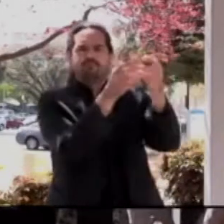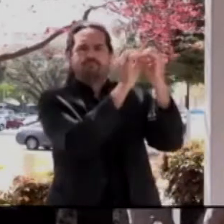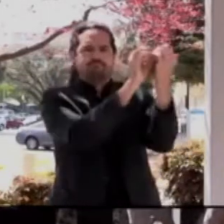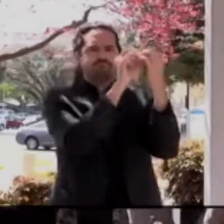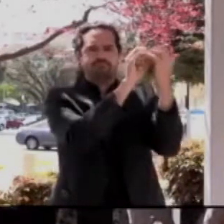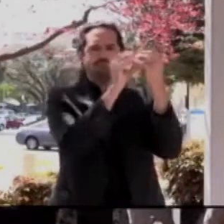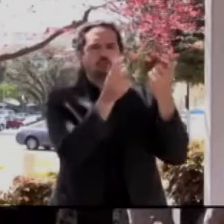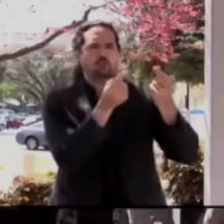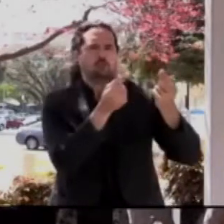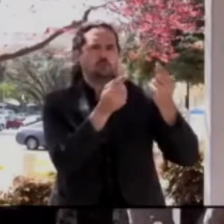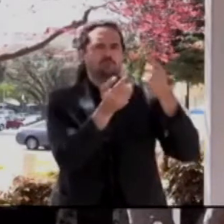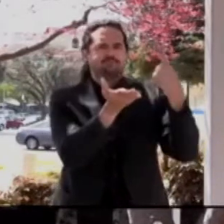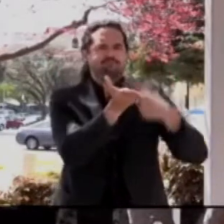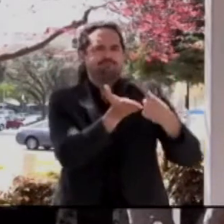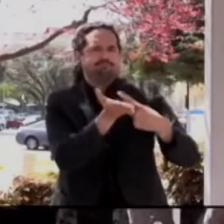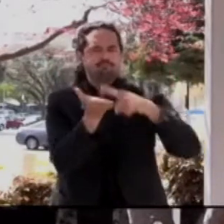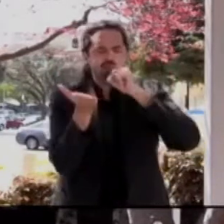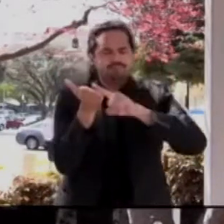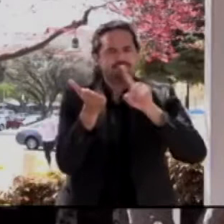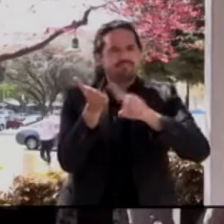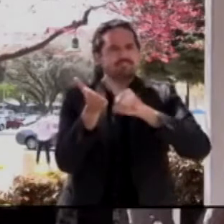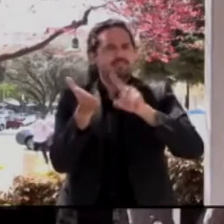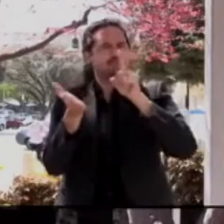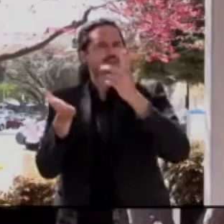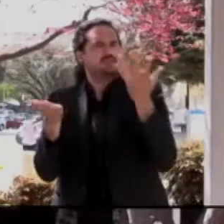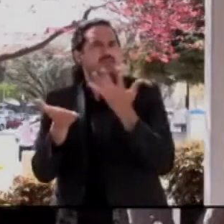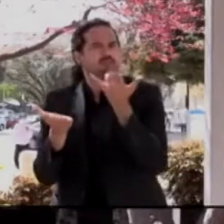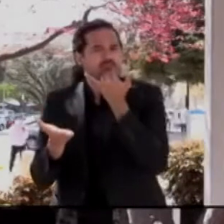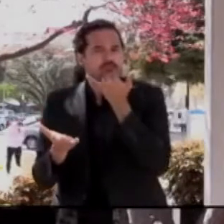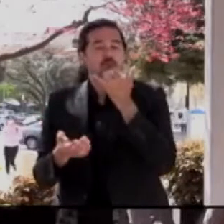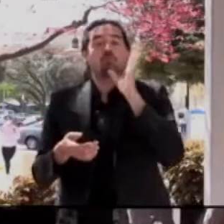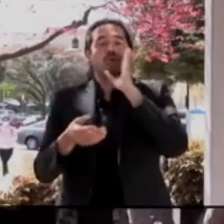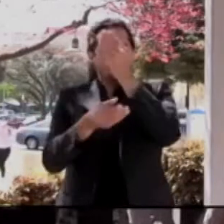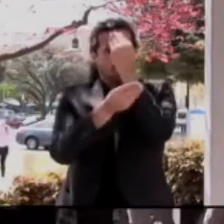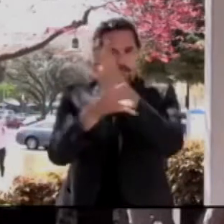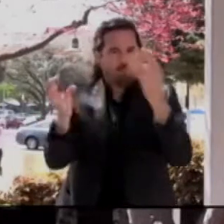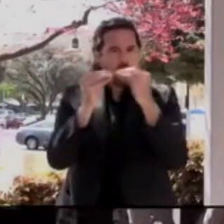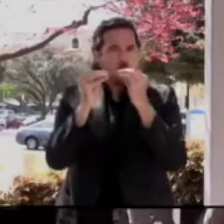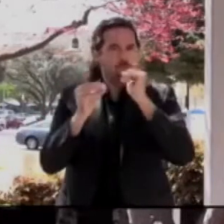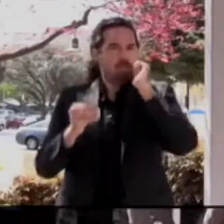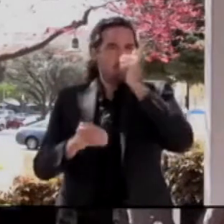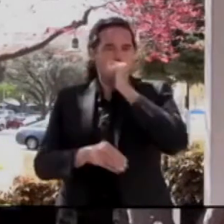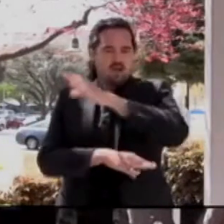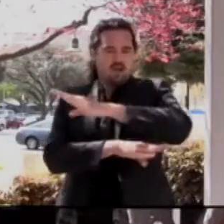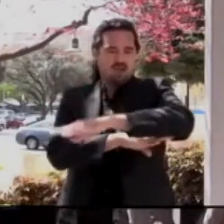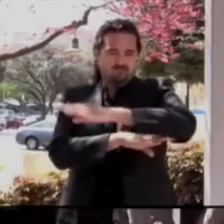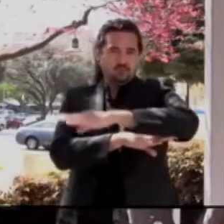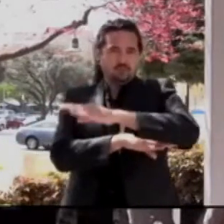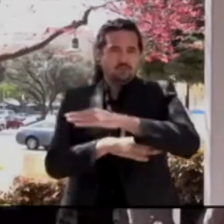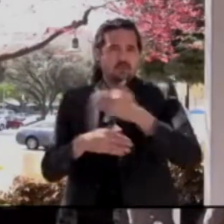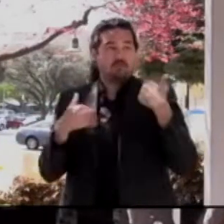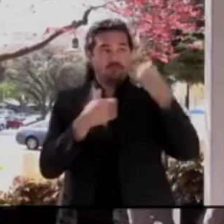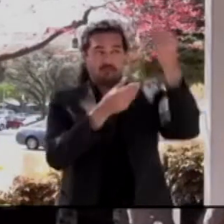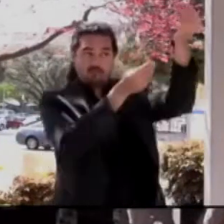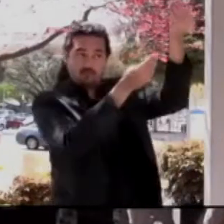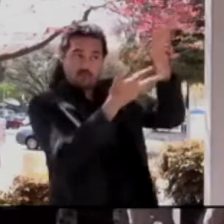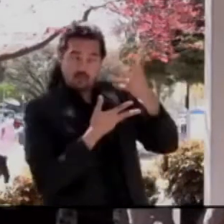afternoon to discuss this situation and make a decision as to what to do next.